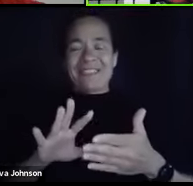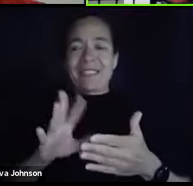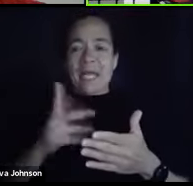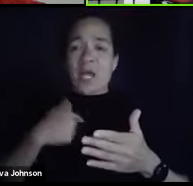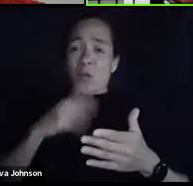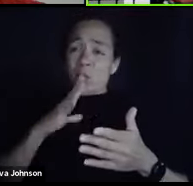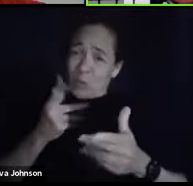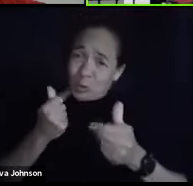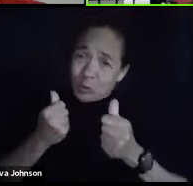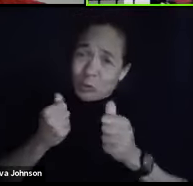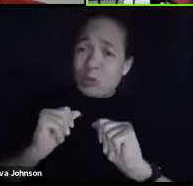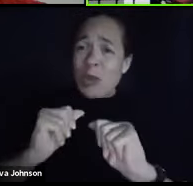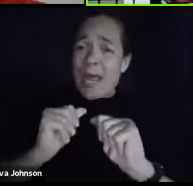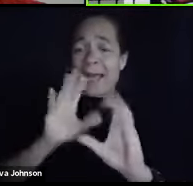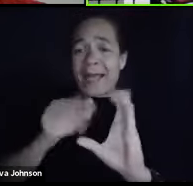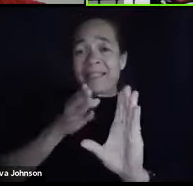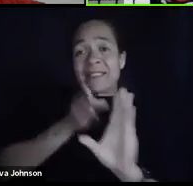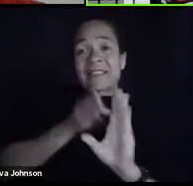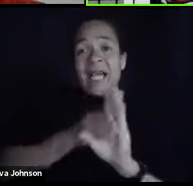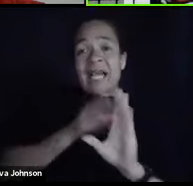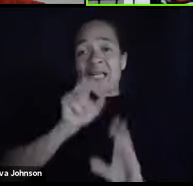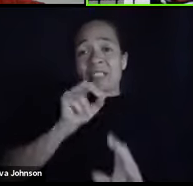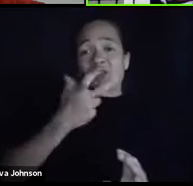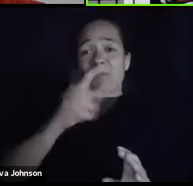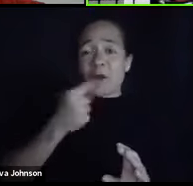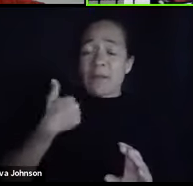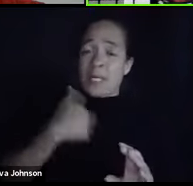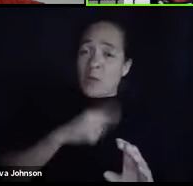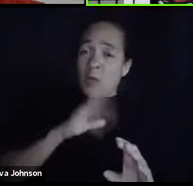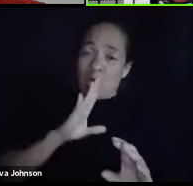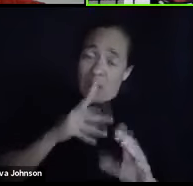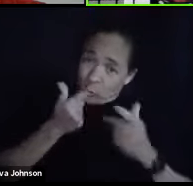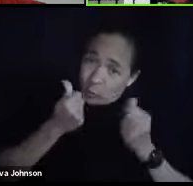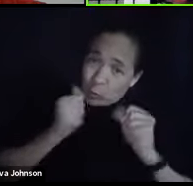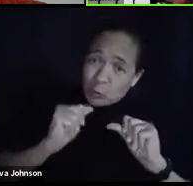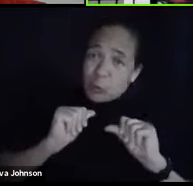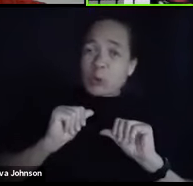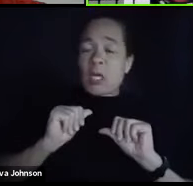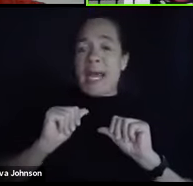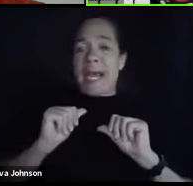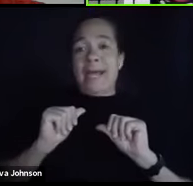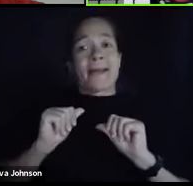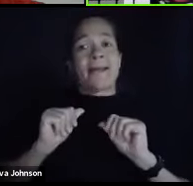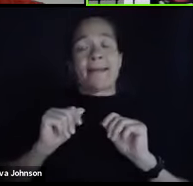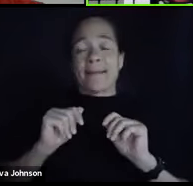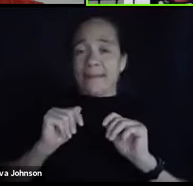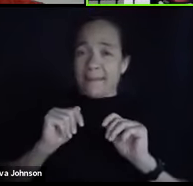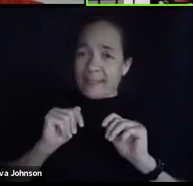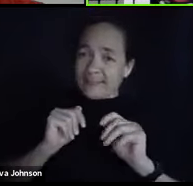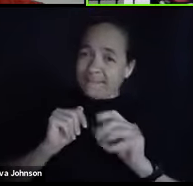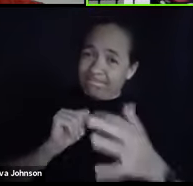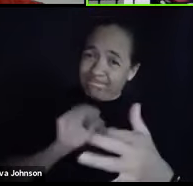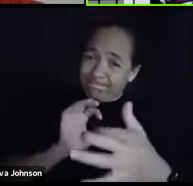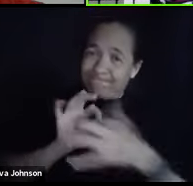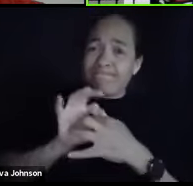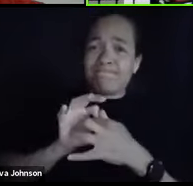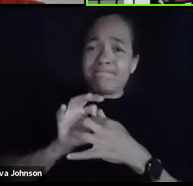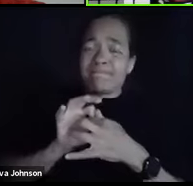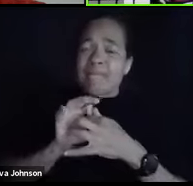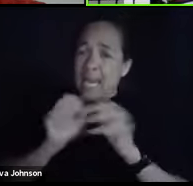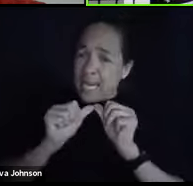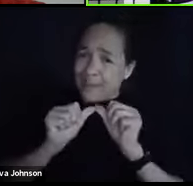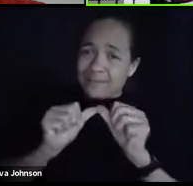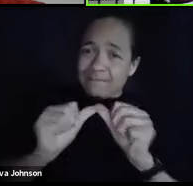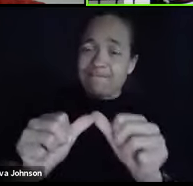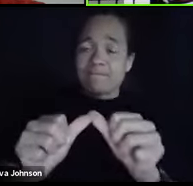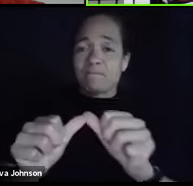the psychology department, I know. We are working on that now, how we can do that and keep you engaged and keep you informed. So at